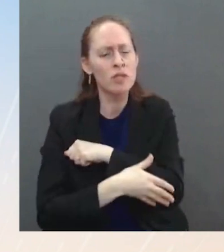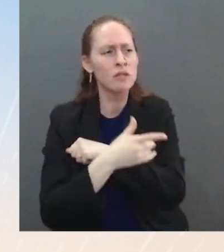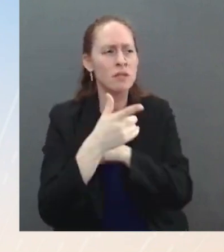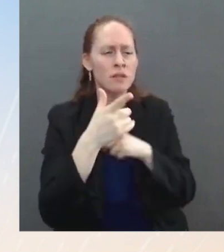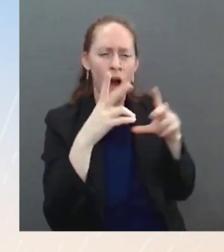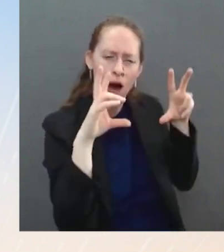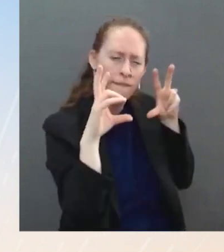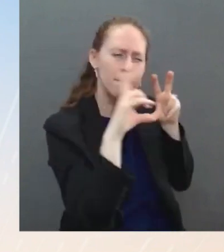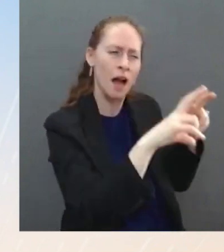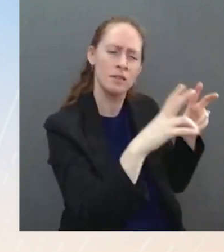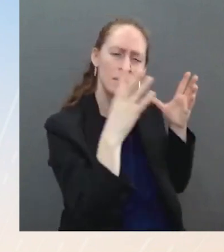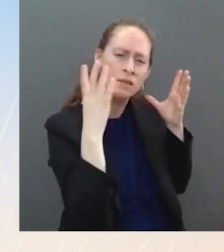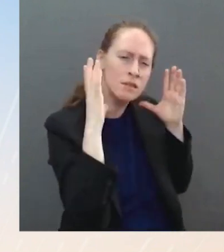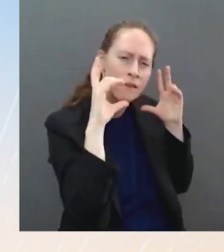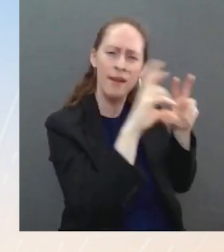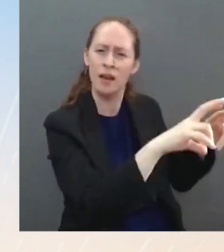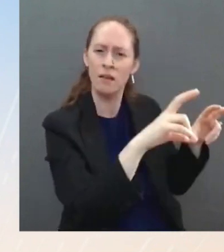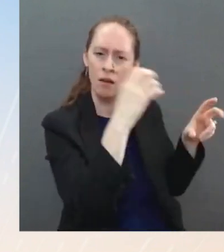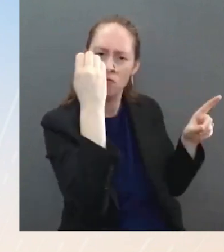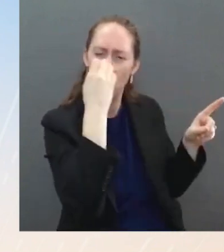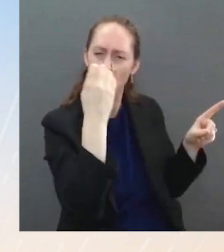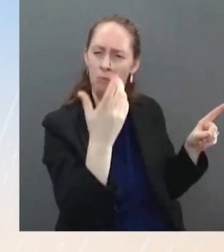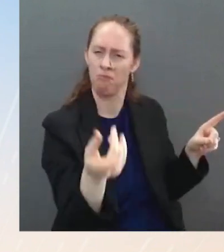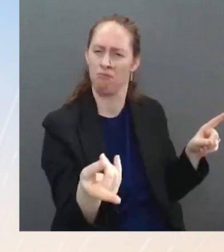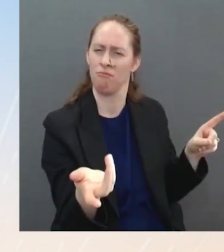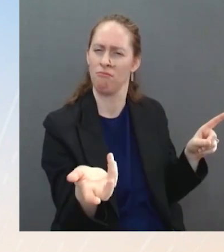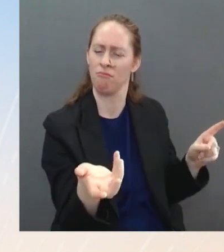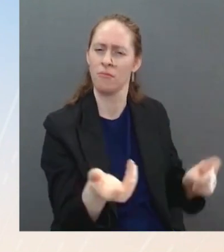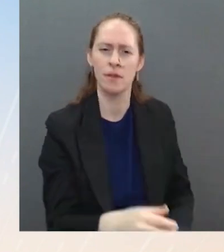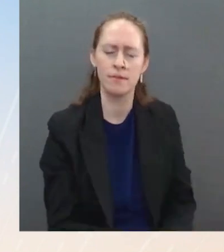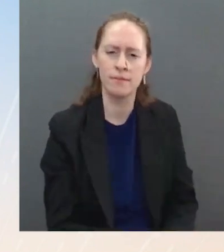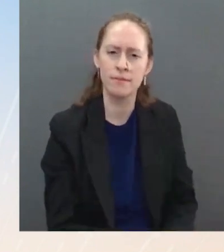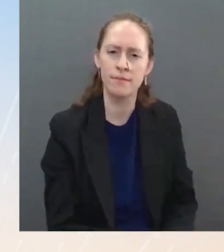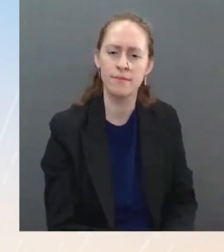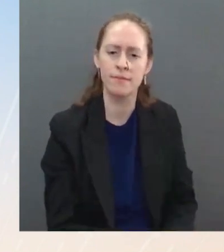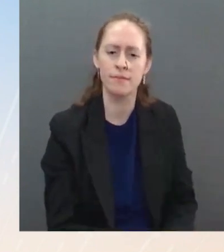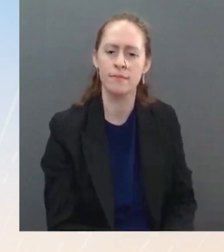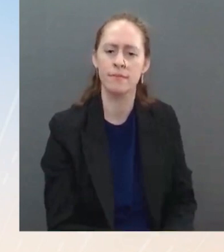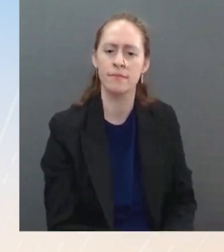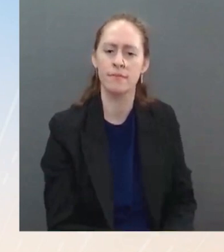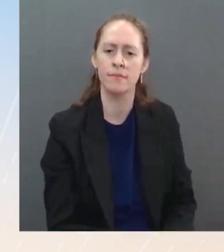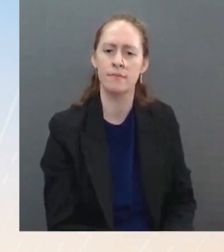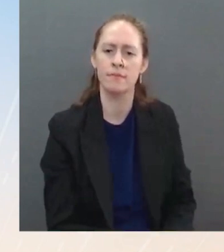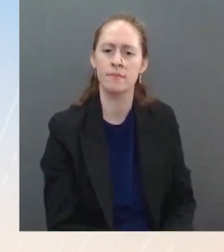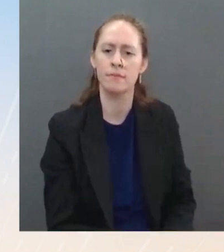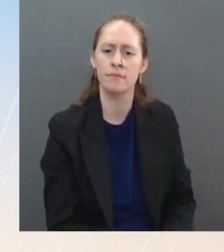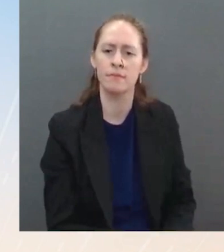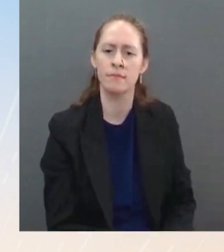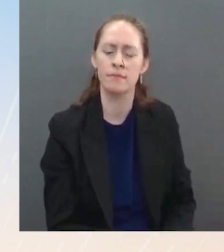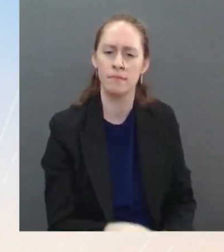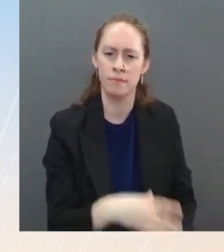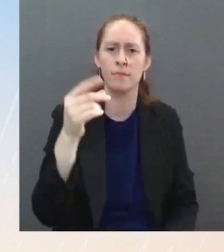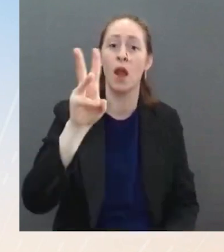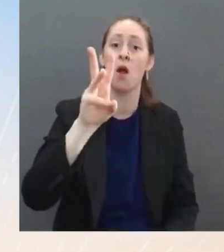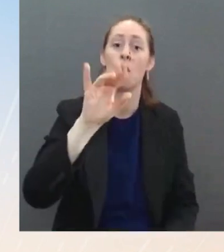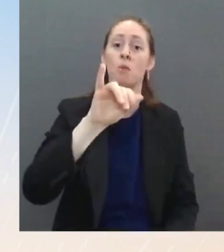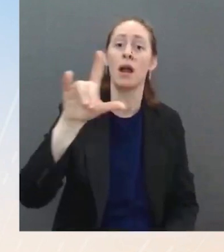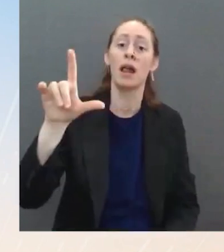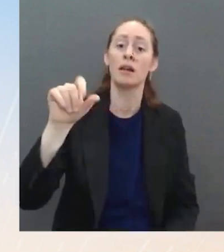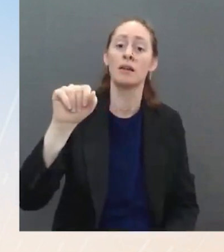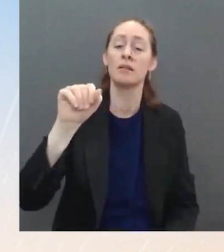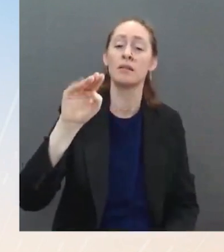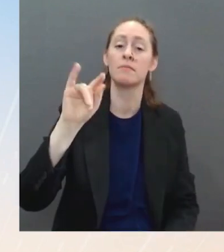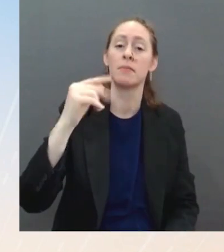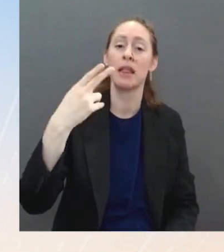I want to talk about Will Smith and Chris Rock. You know, it's the biggest story right now. You saw the level of violence that was